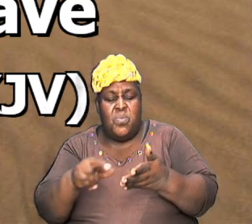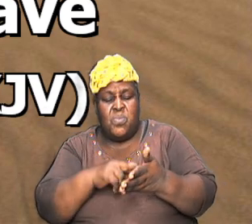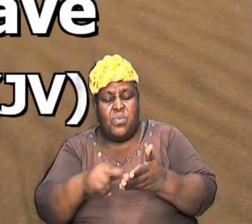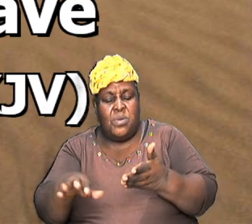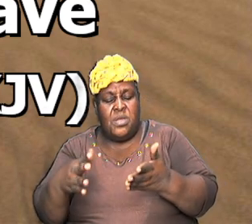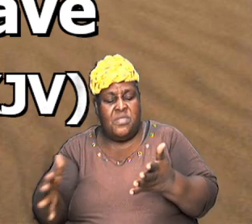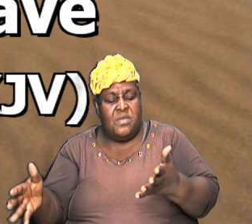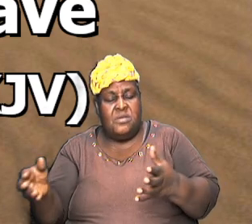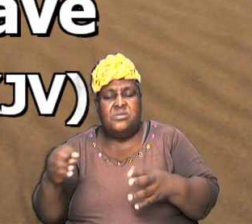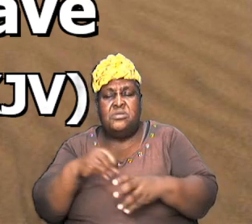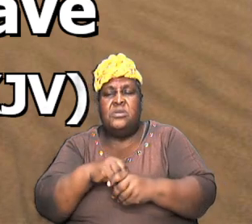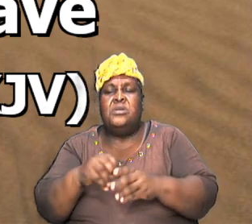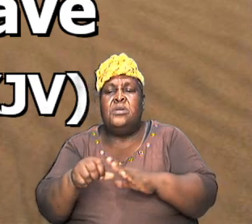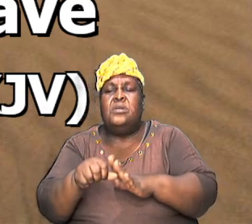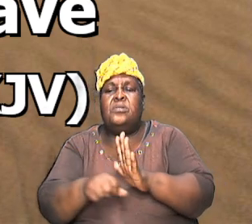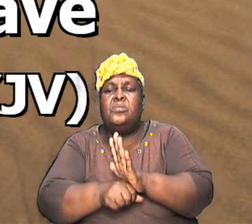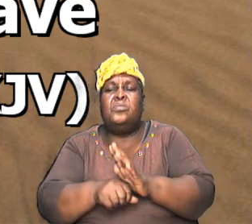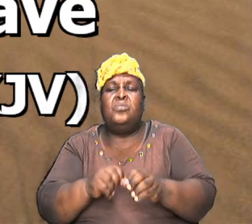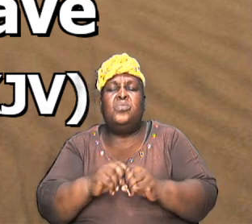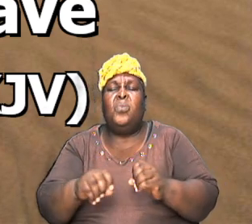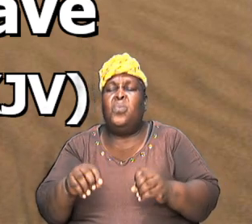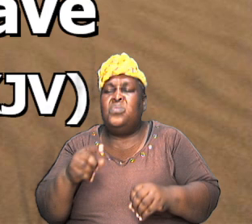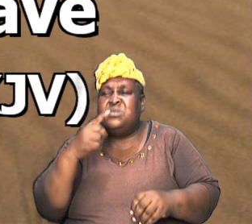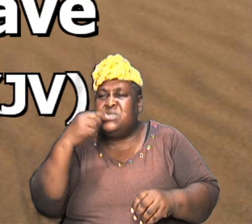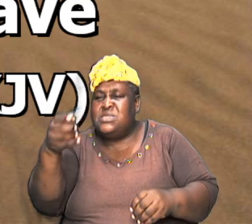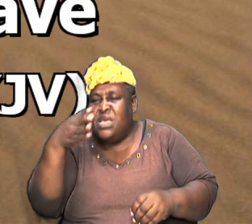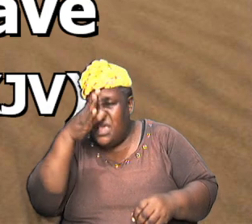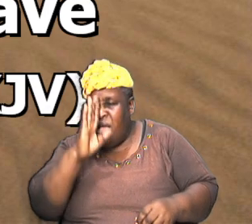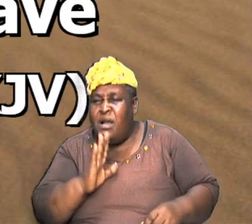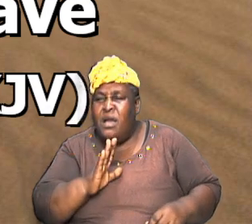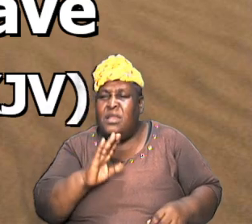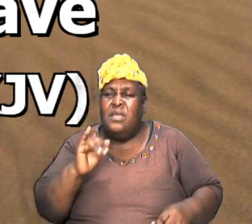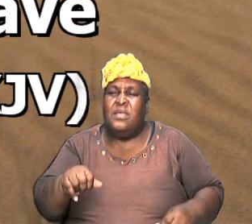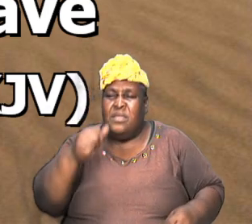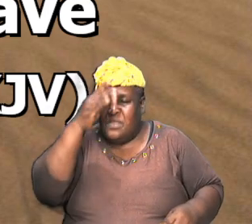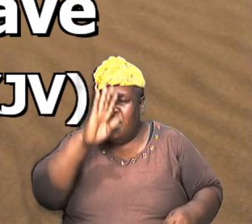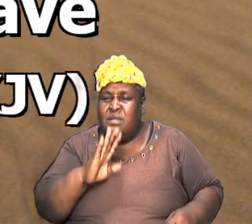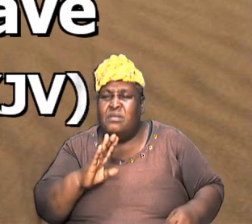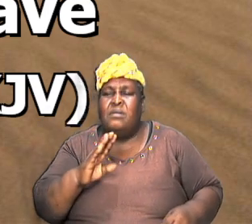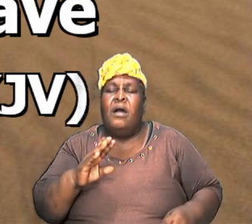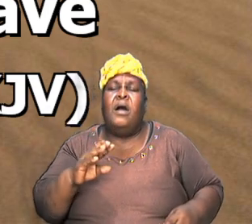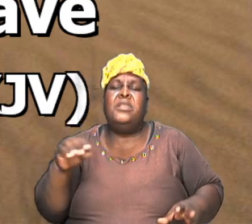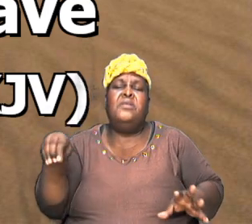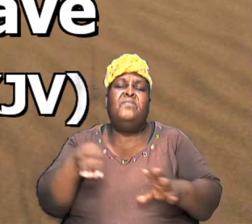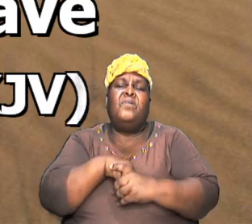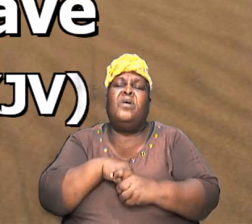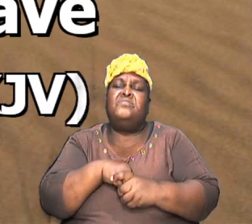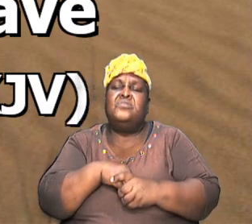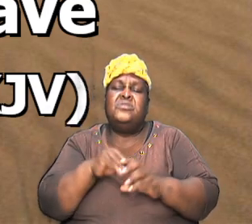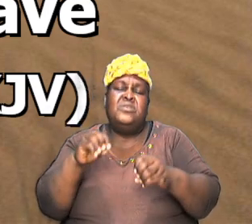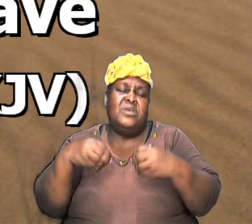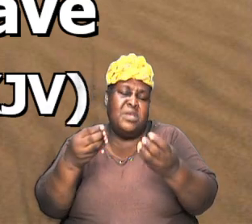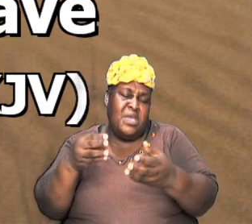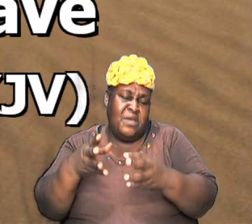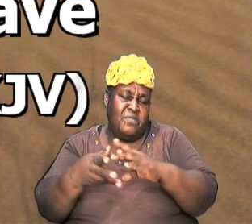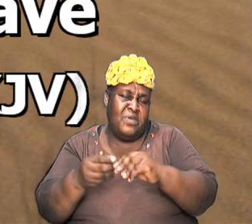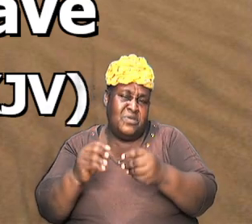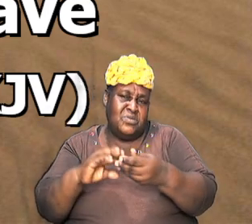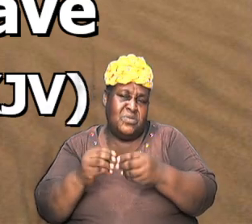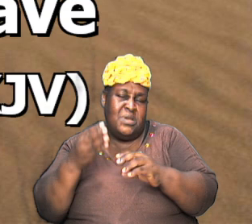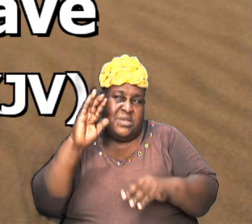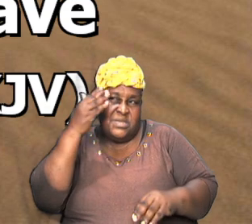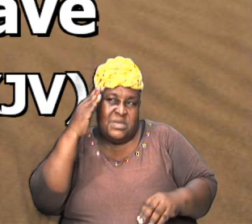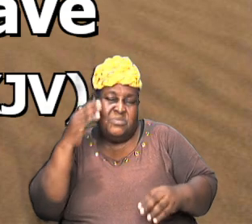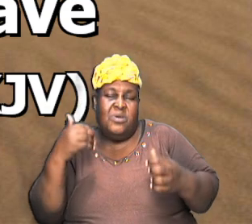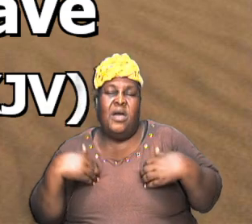it don't even mention God it don't even mention that God intervened it just gives the story and they just seem to have